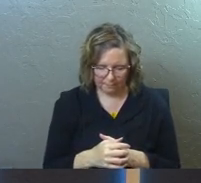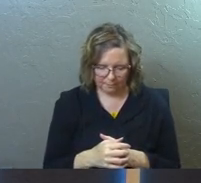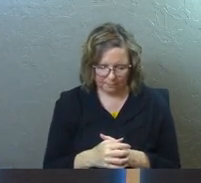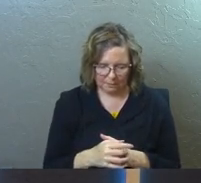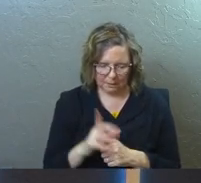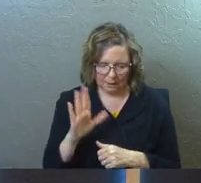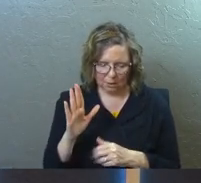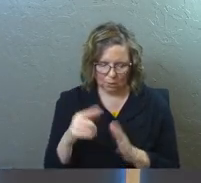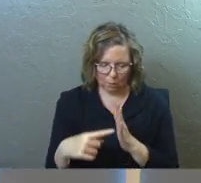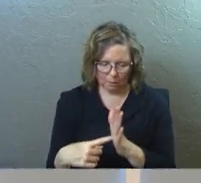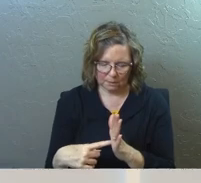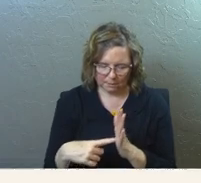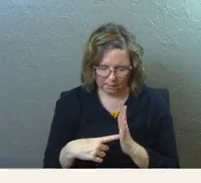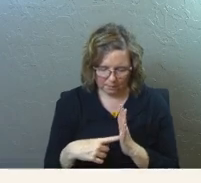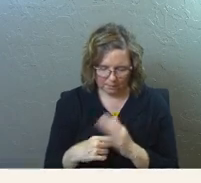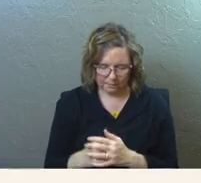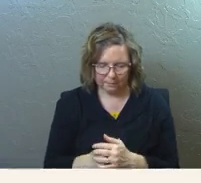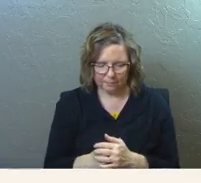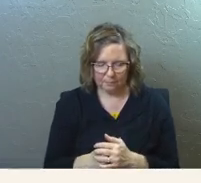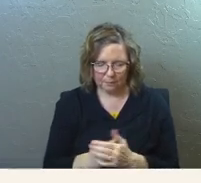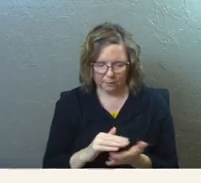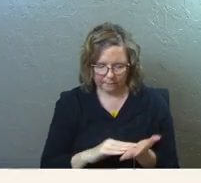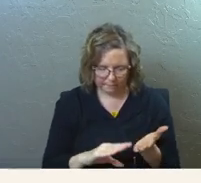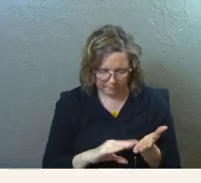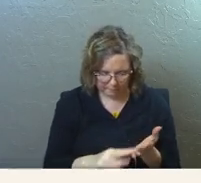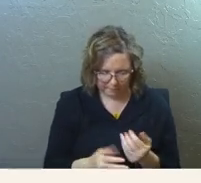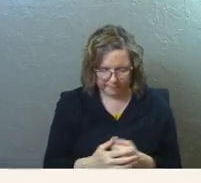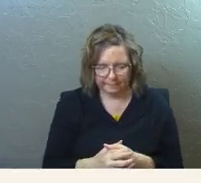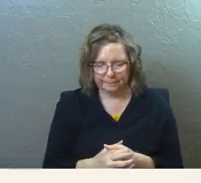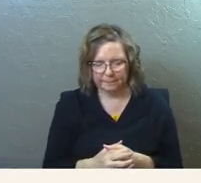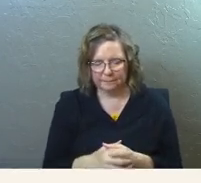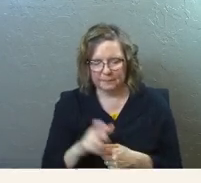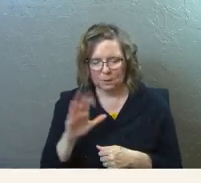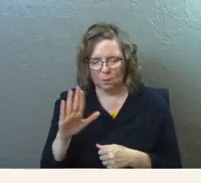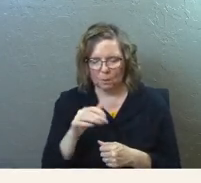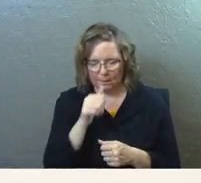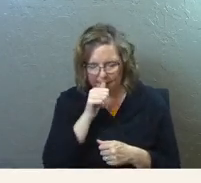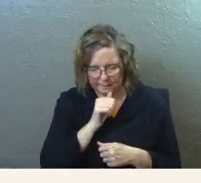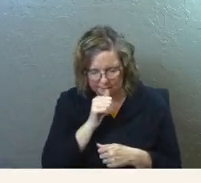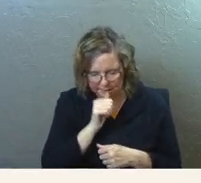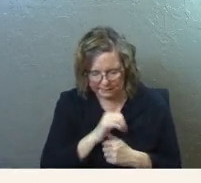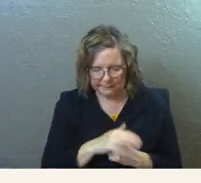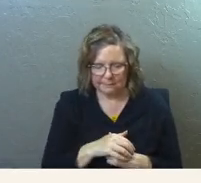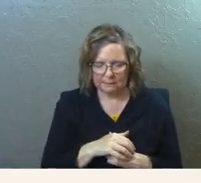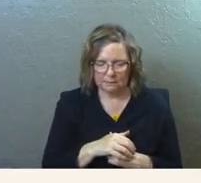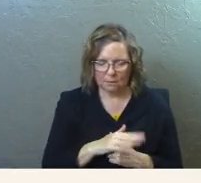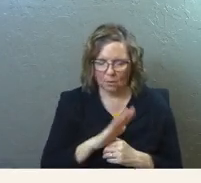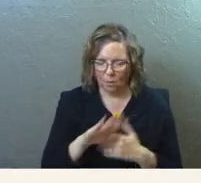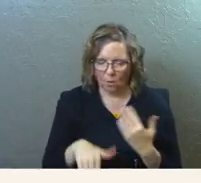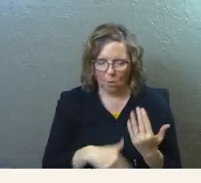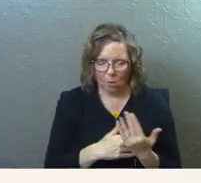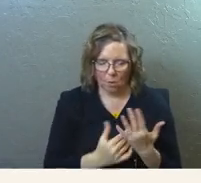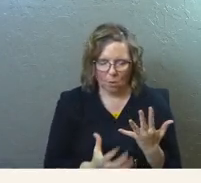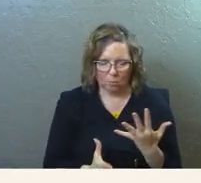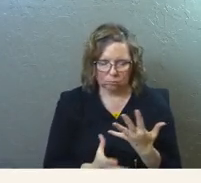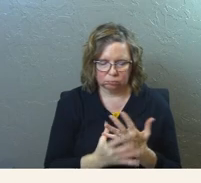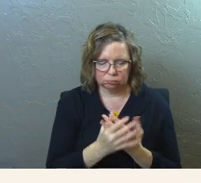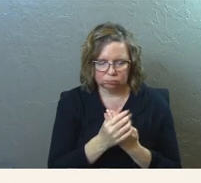We need your example. We need your forgiveness. We need your patience. We need all of it.